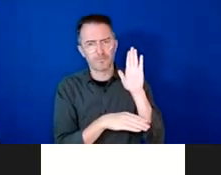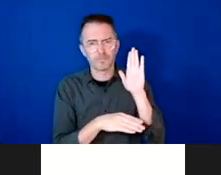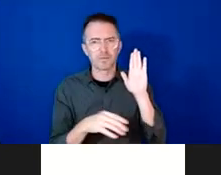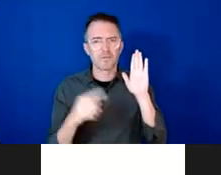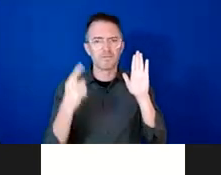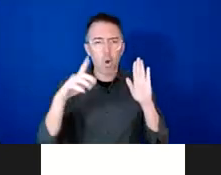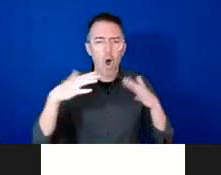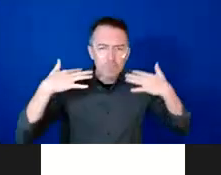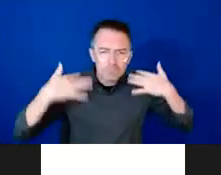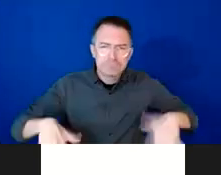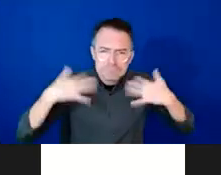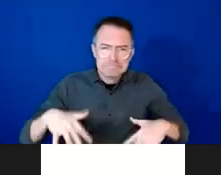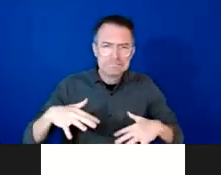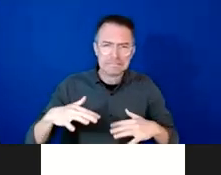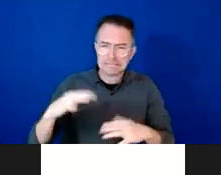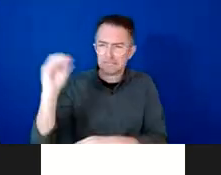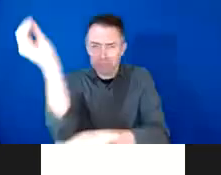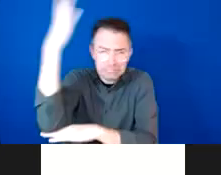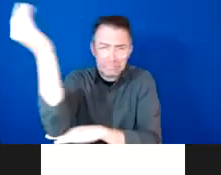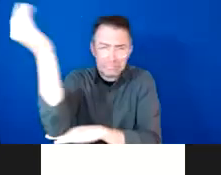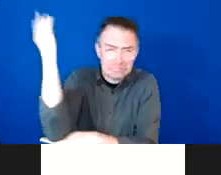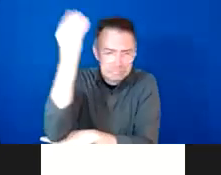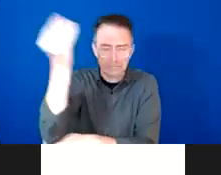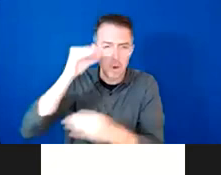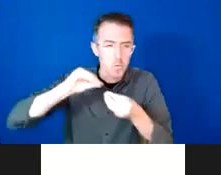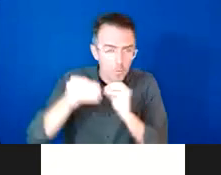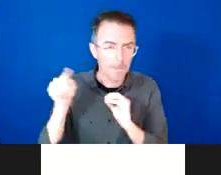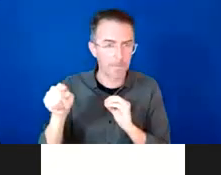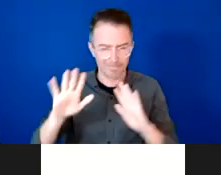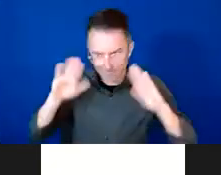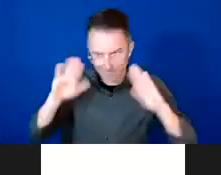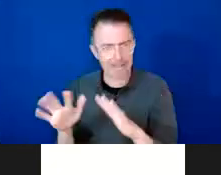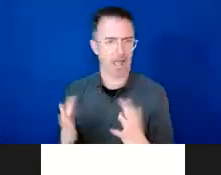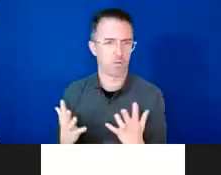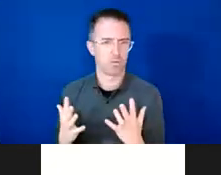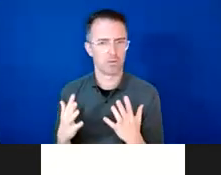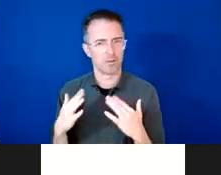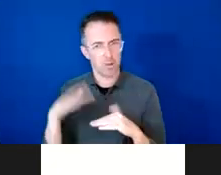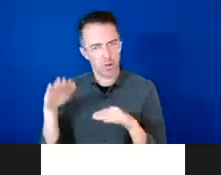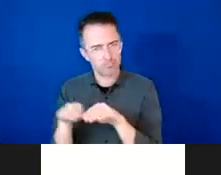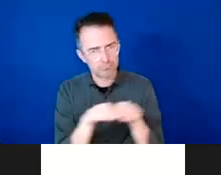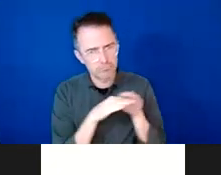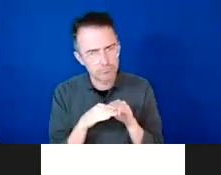package for sexual and reproductive health or MIS for SRH